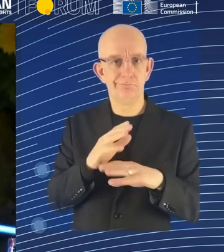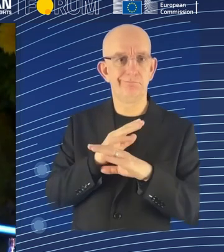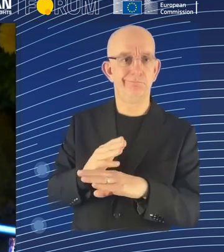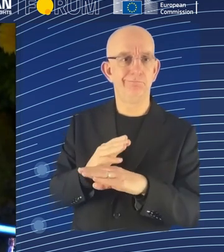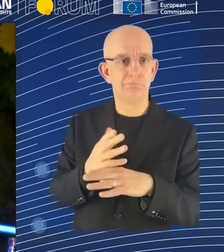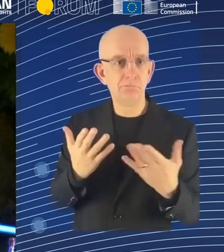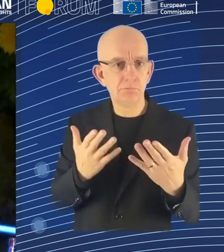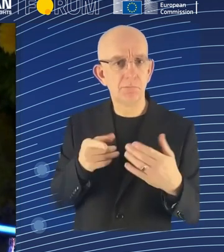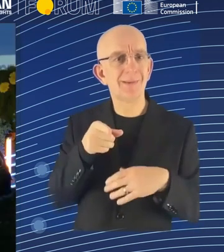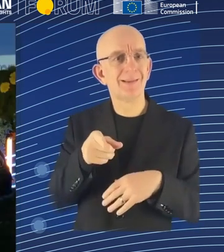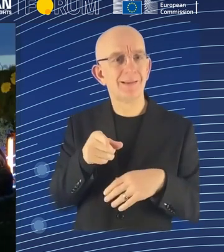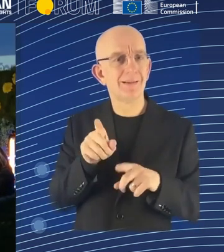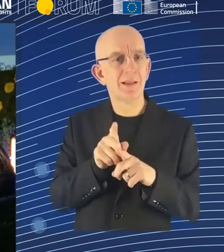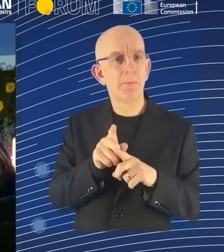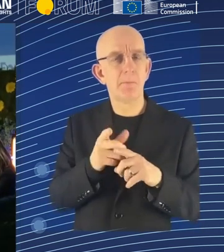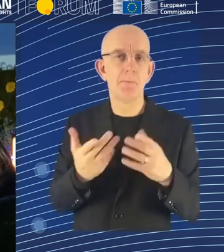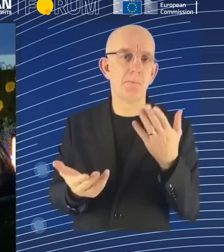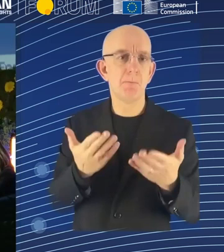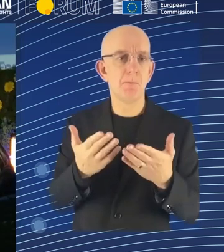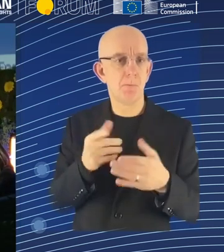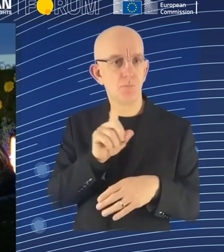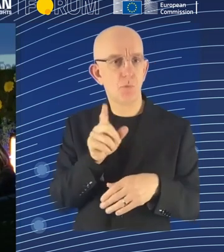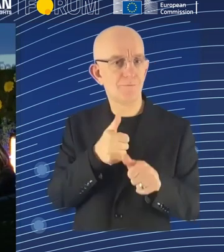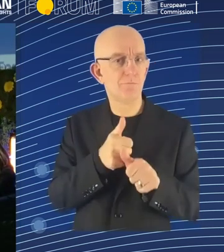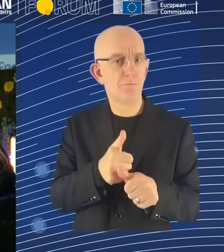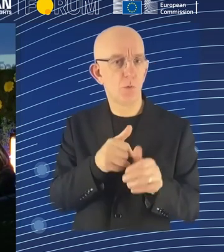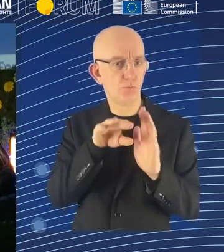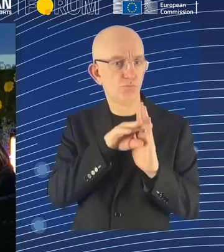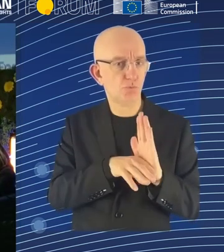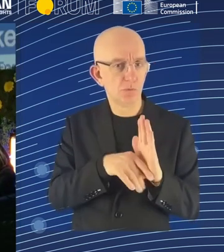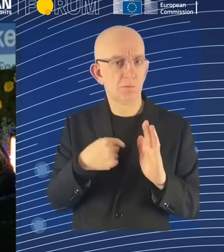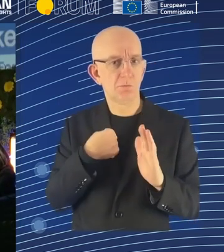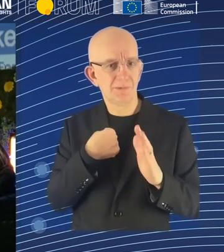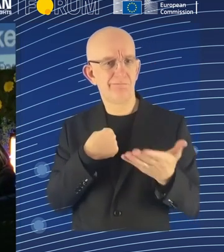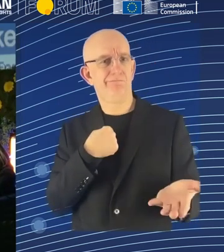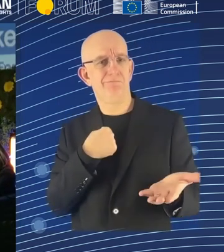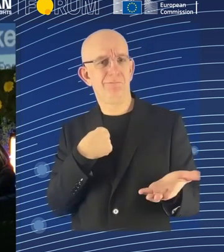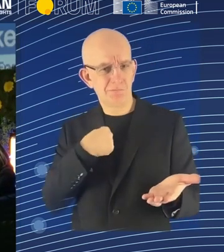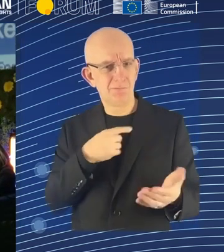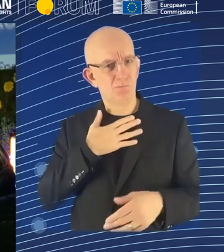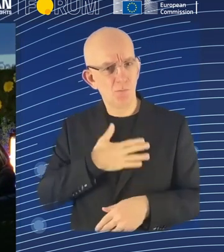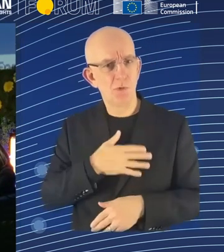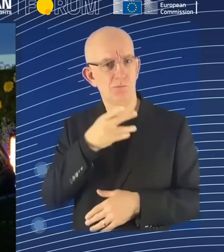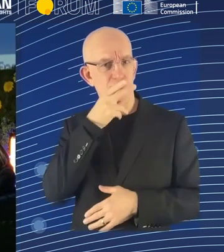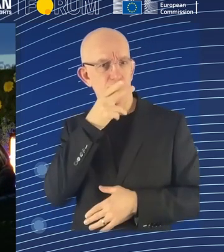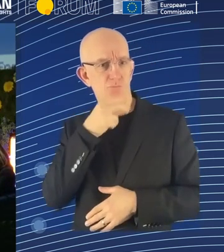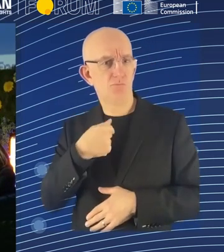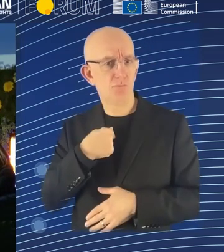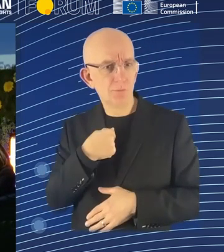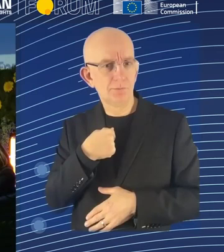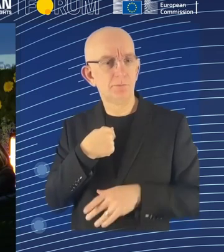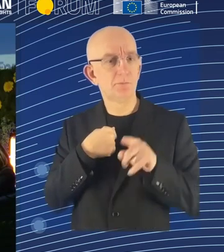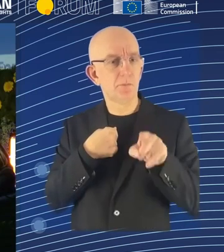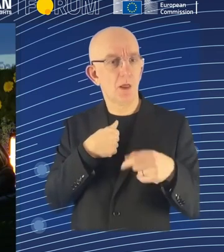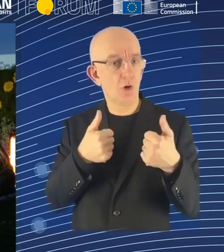a lot for the question. So we just have three minutes. So I would say, please, you know, reply